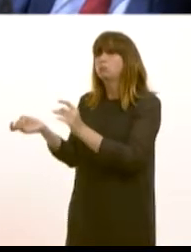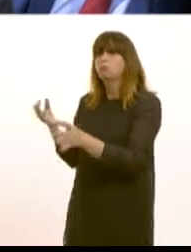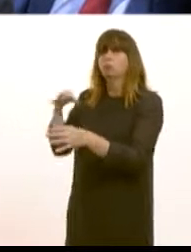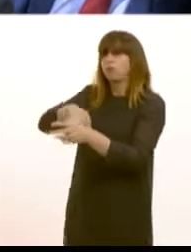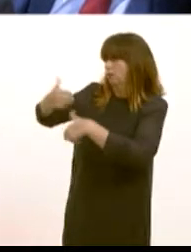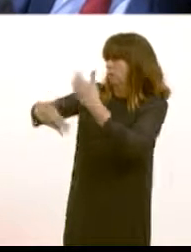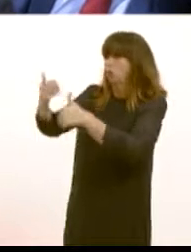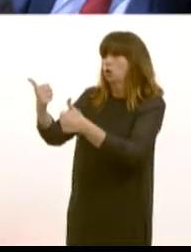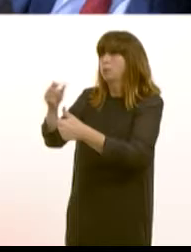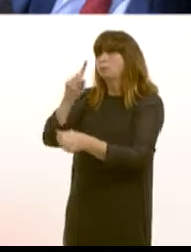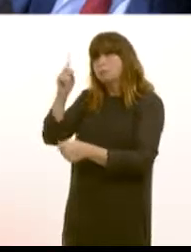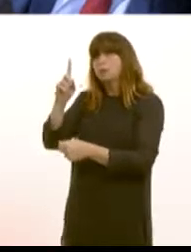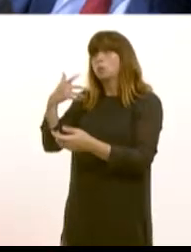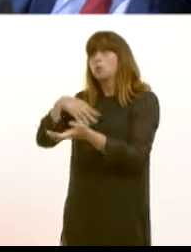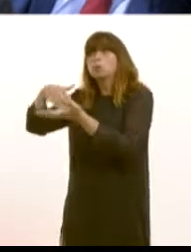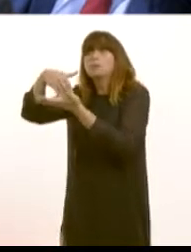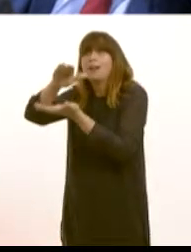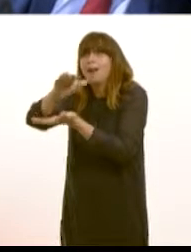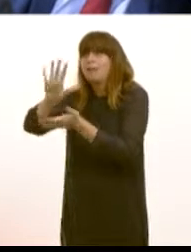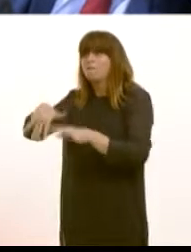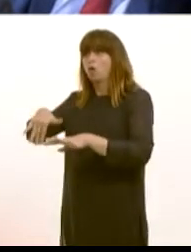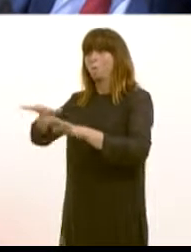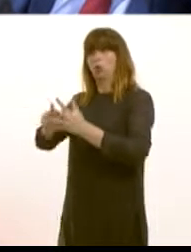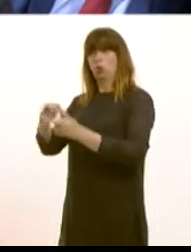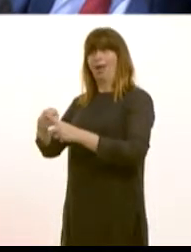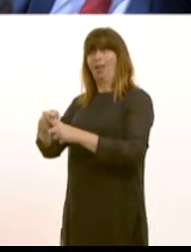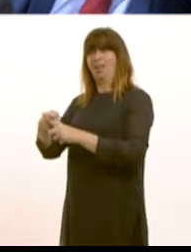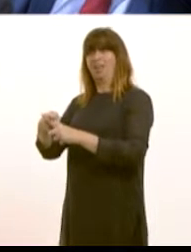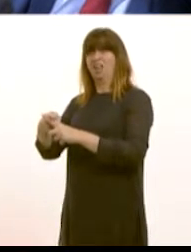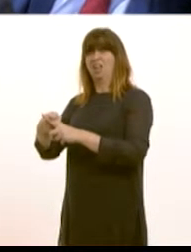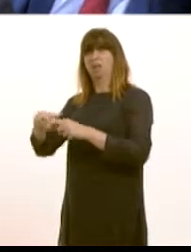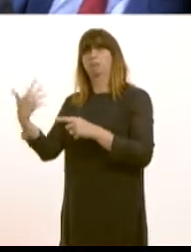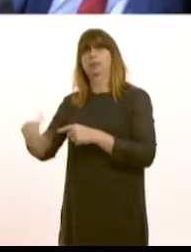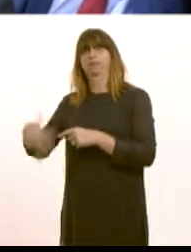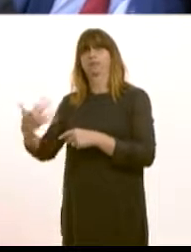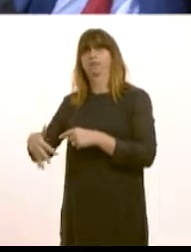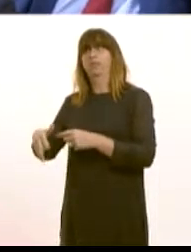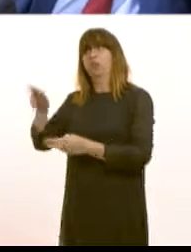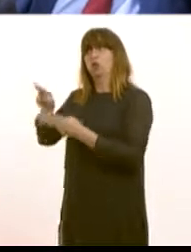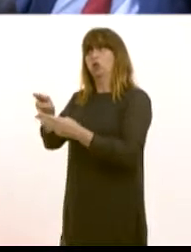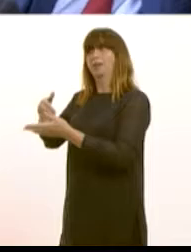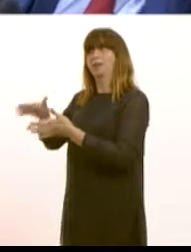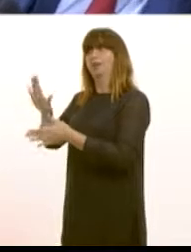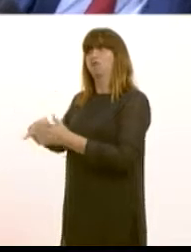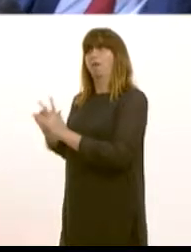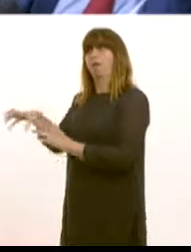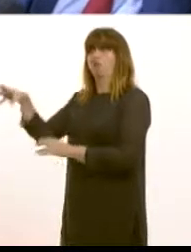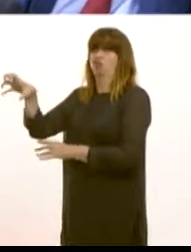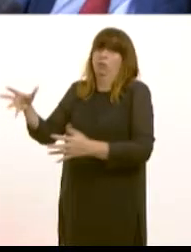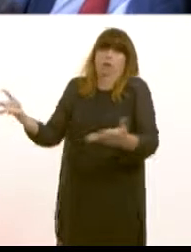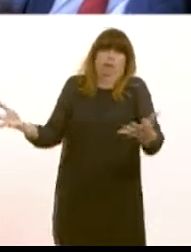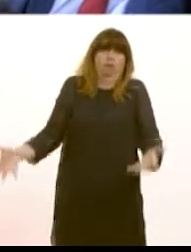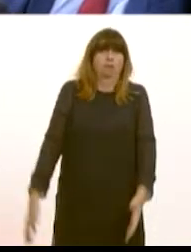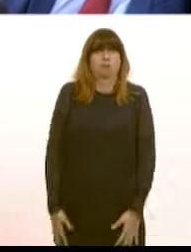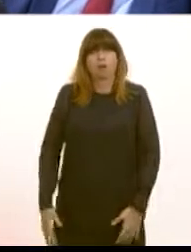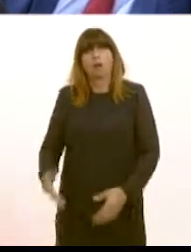situation where tariff barriers would interfere with the future viability of the plant which is why I've been absolutely clear that whatever model the UK adopts and there